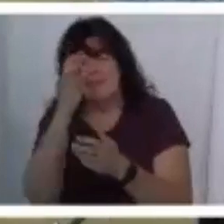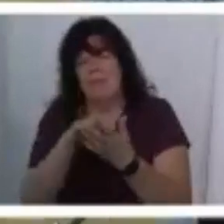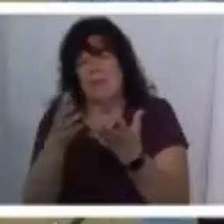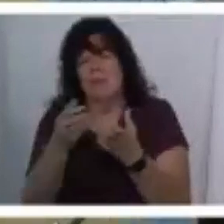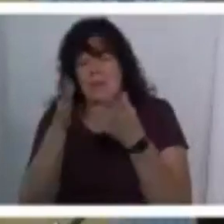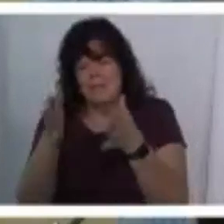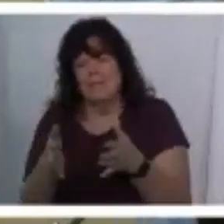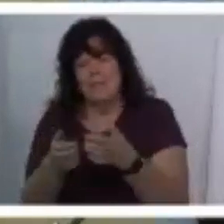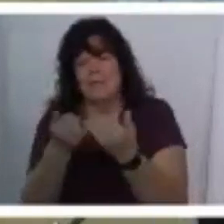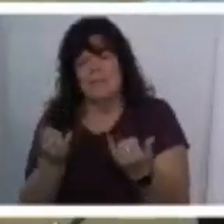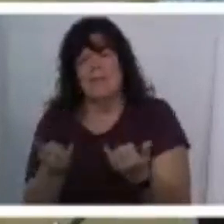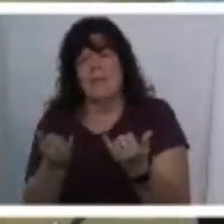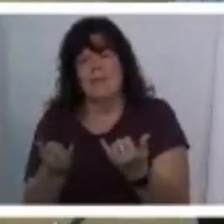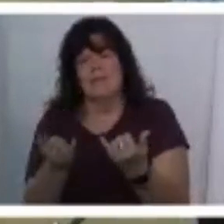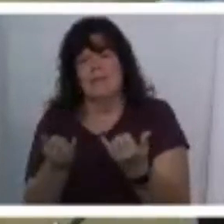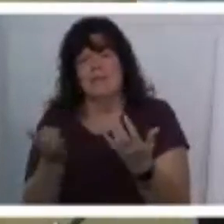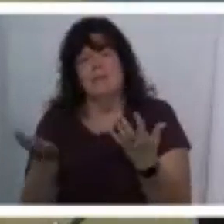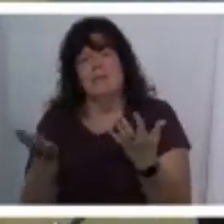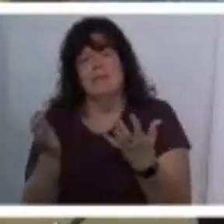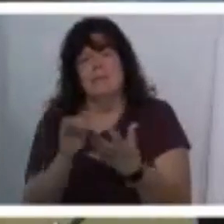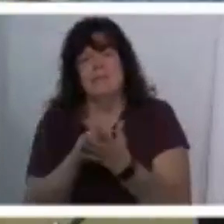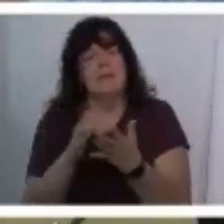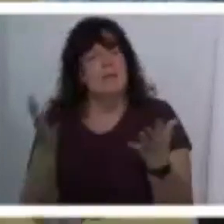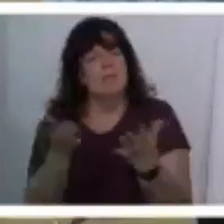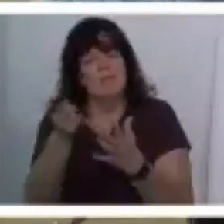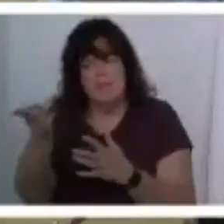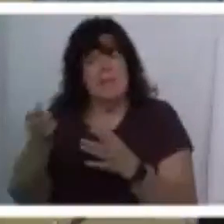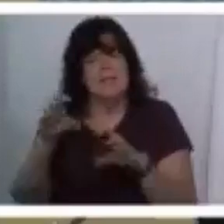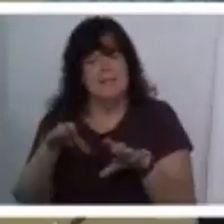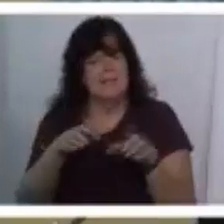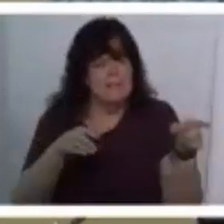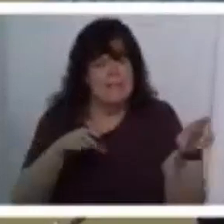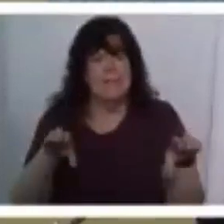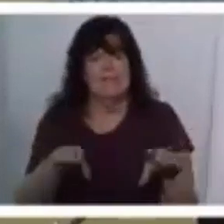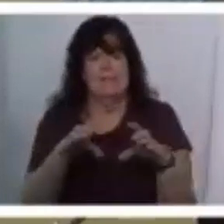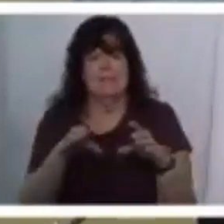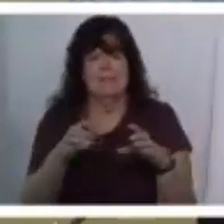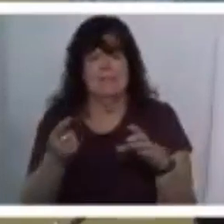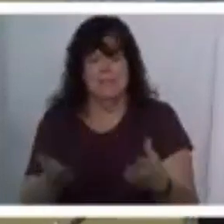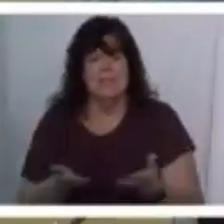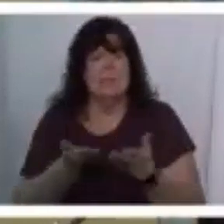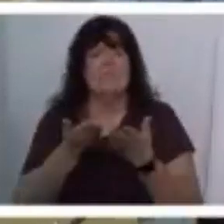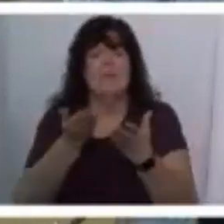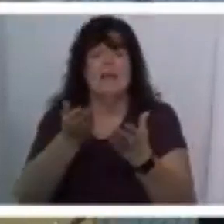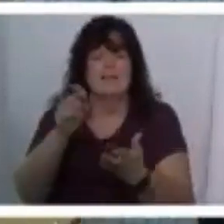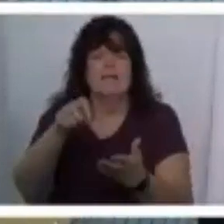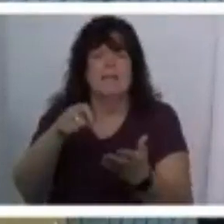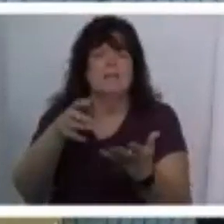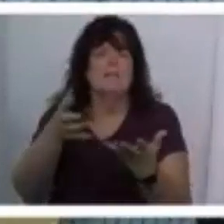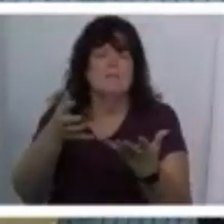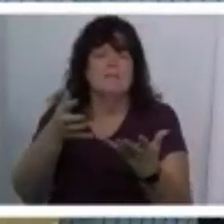i want to leave you with today is that what they did was to provide a need